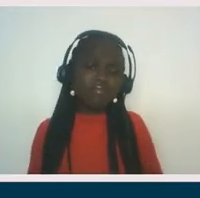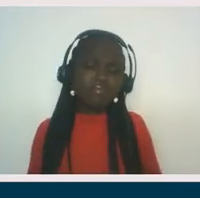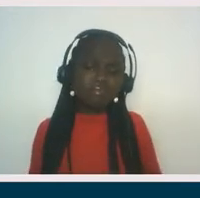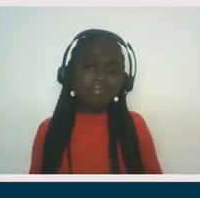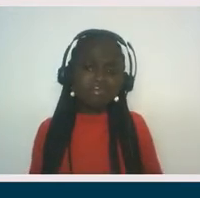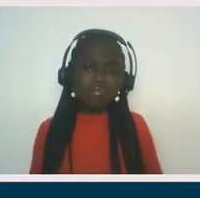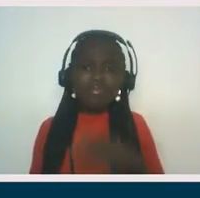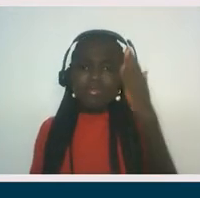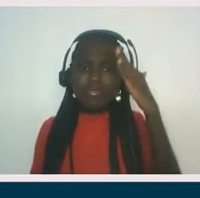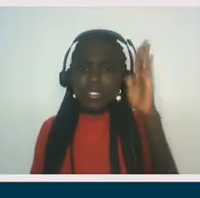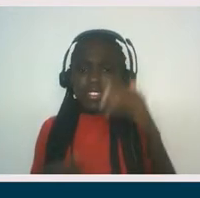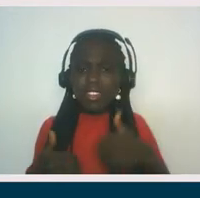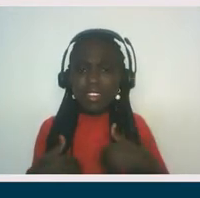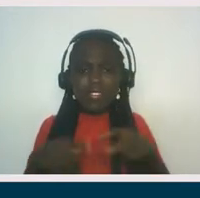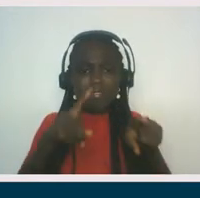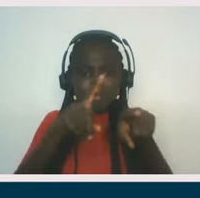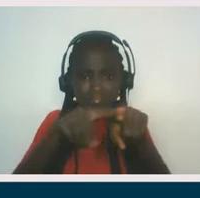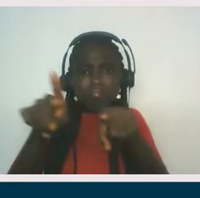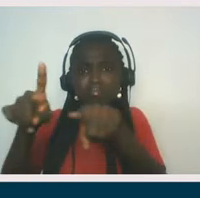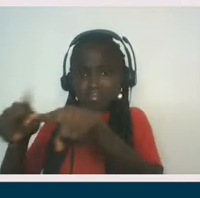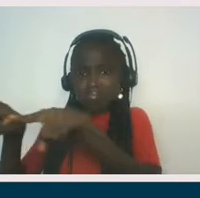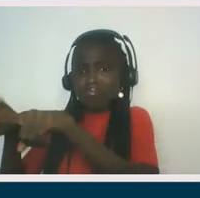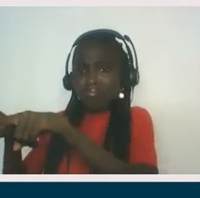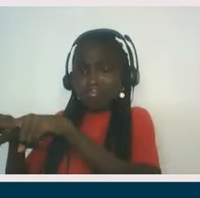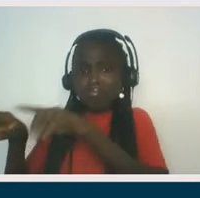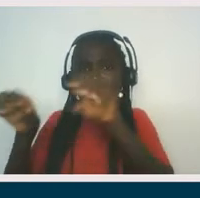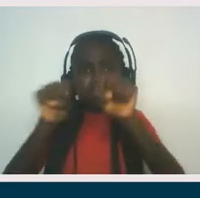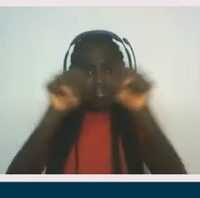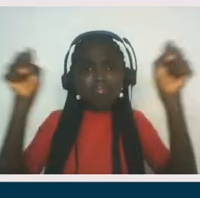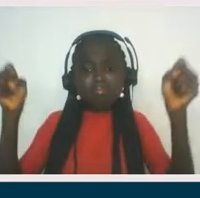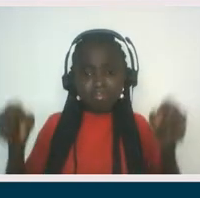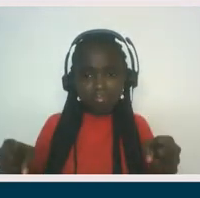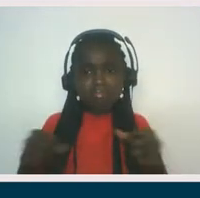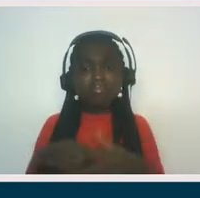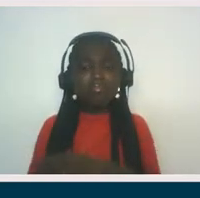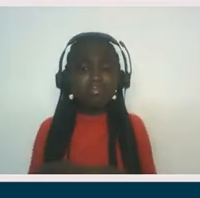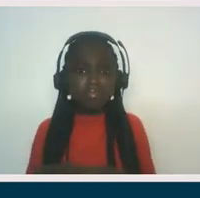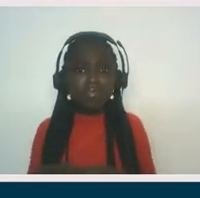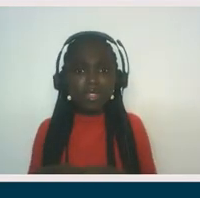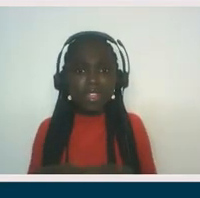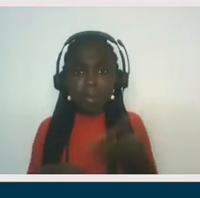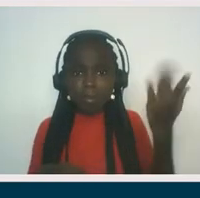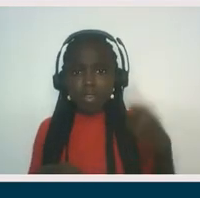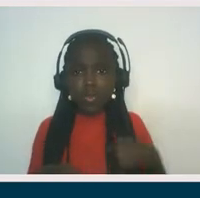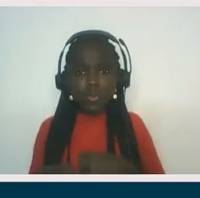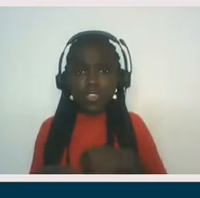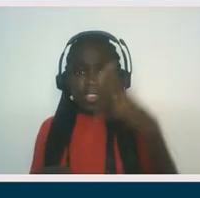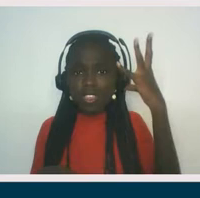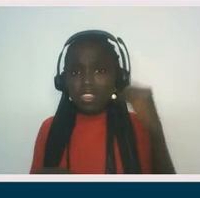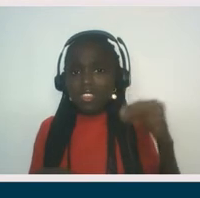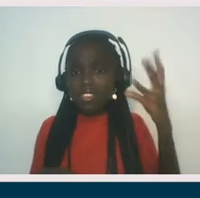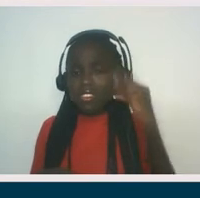takes different forms. I mean, we've had the experience that led to genocide, you know, um, of a people.